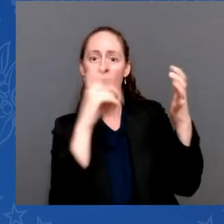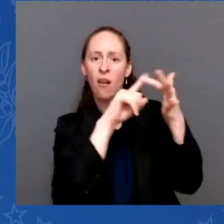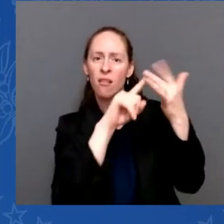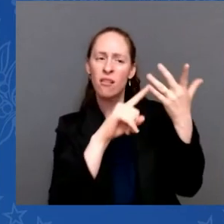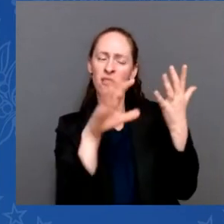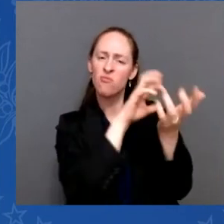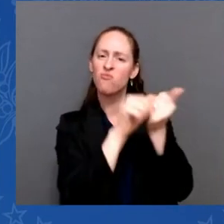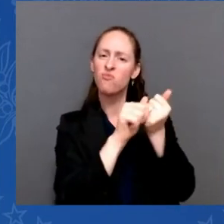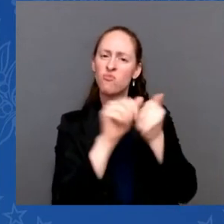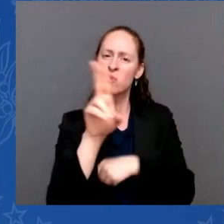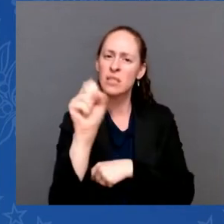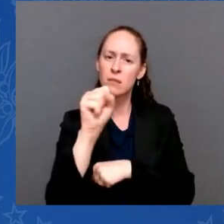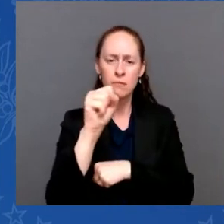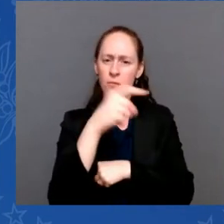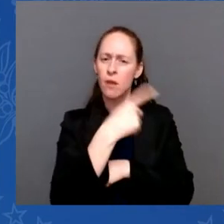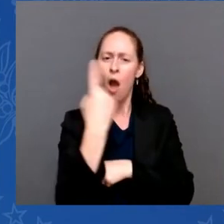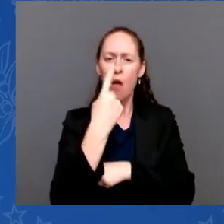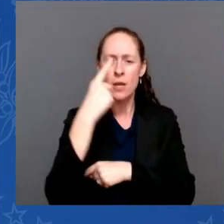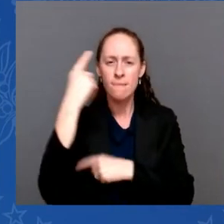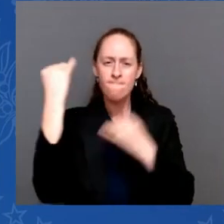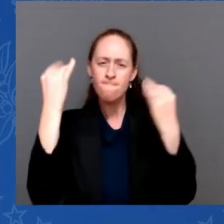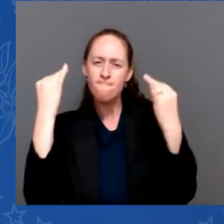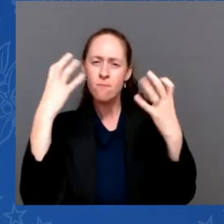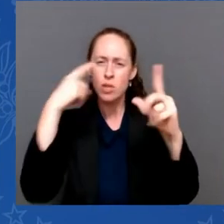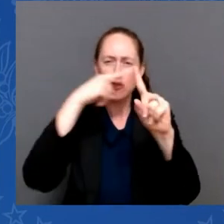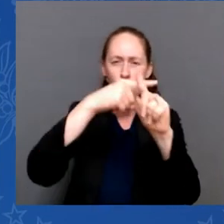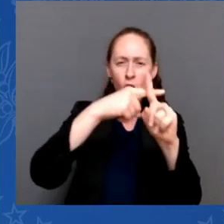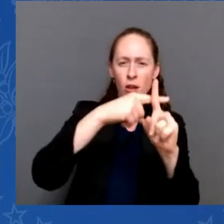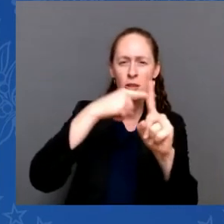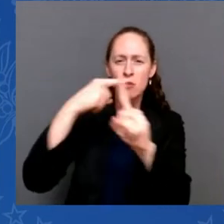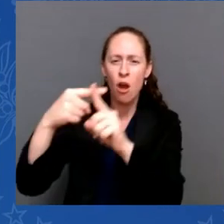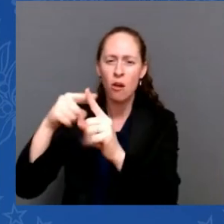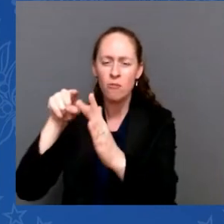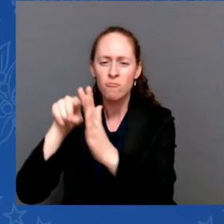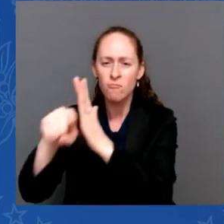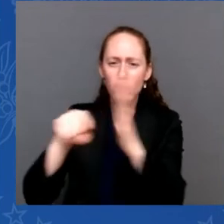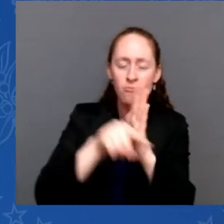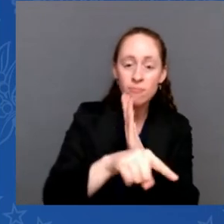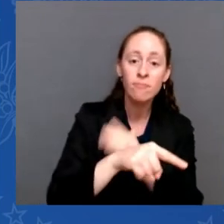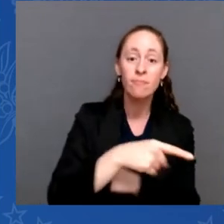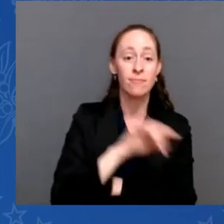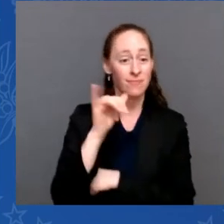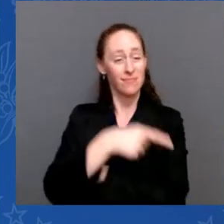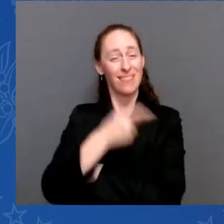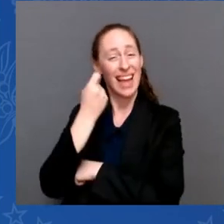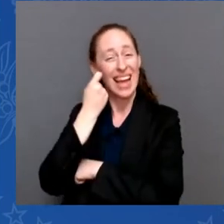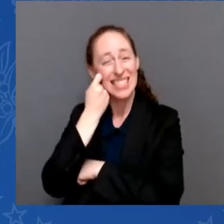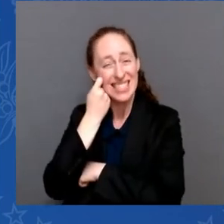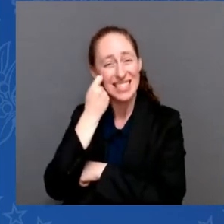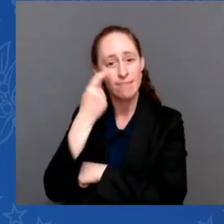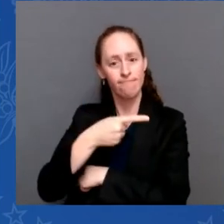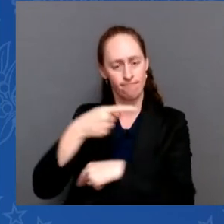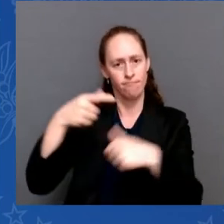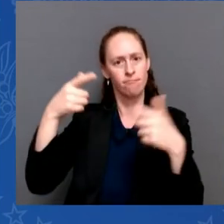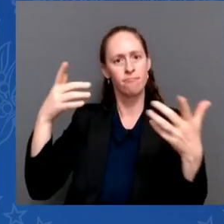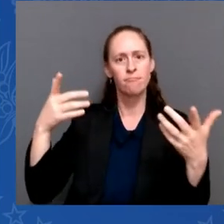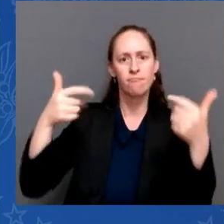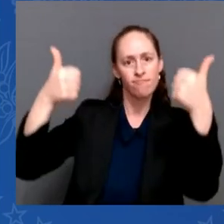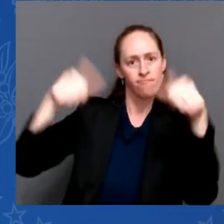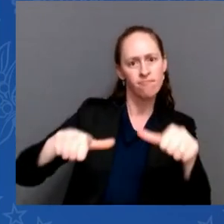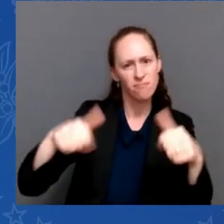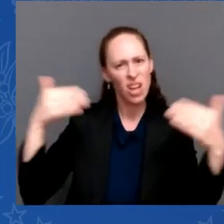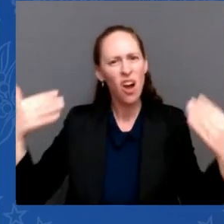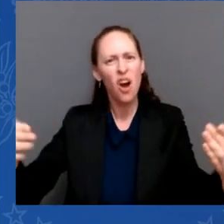recent weeks, calling for his followers to attack the United States and our allies. Now, justice has been delivered,